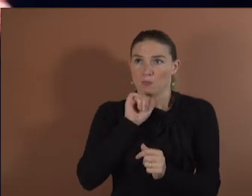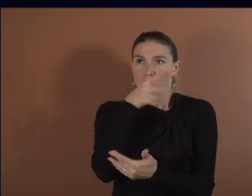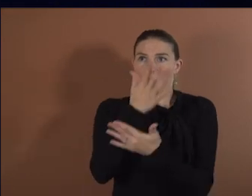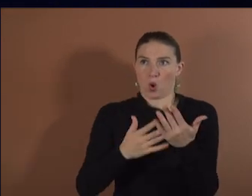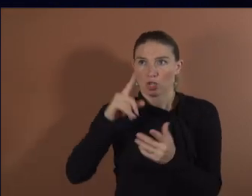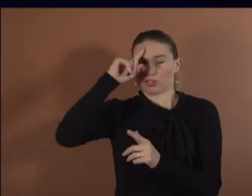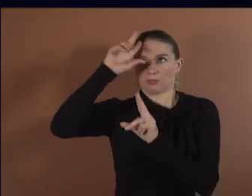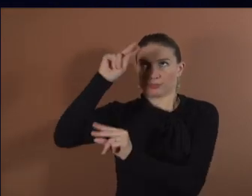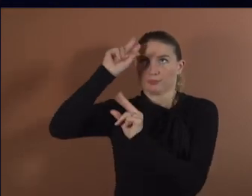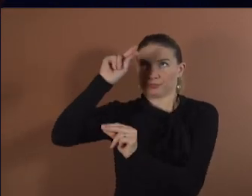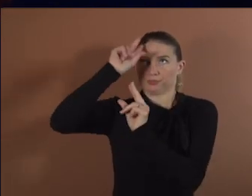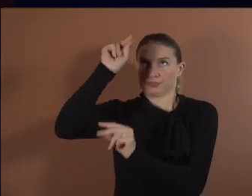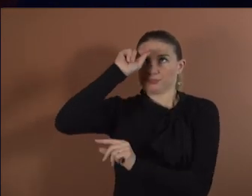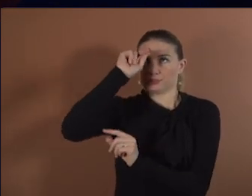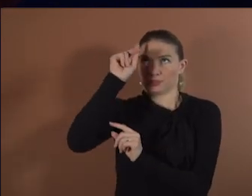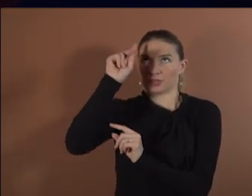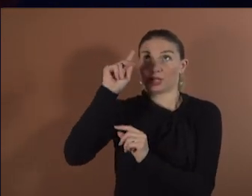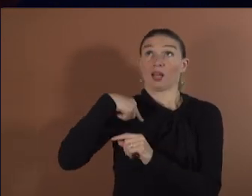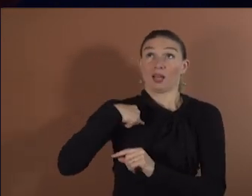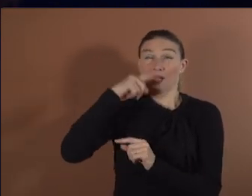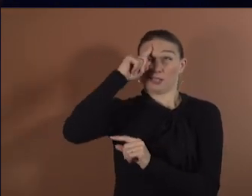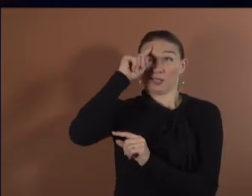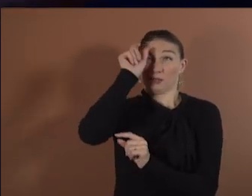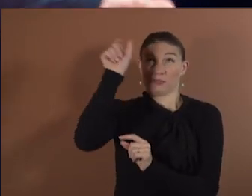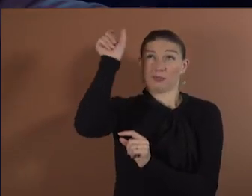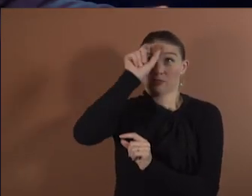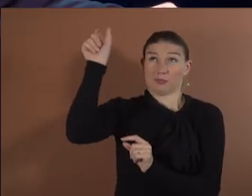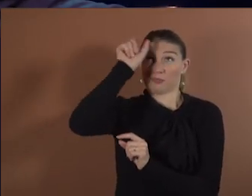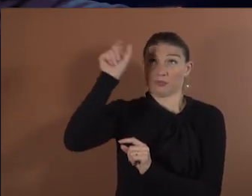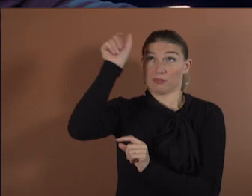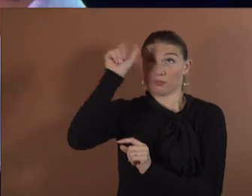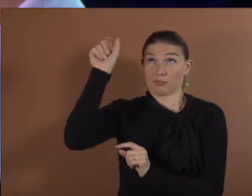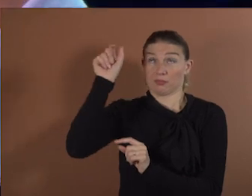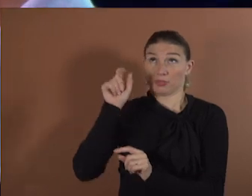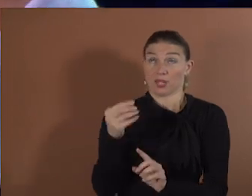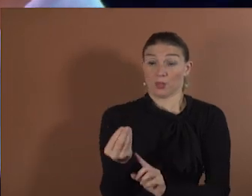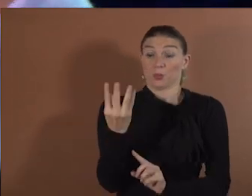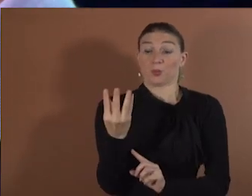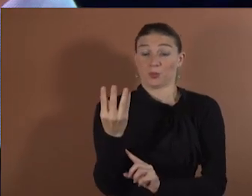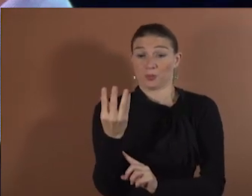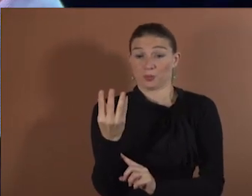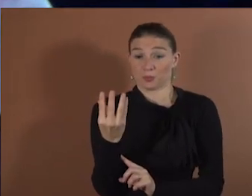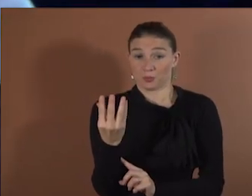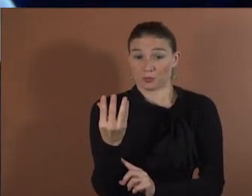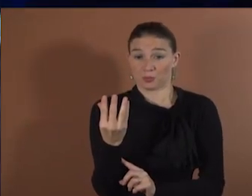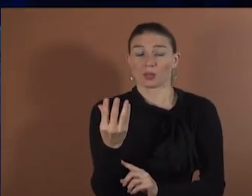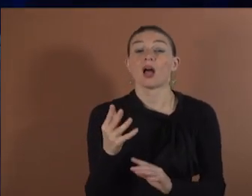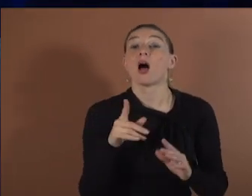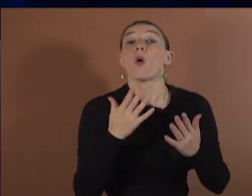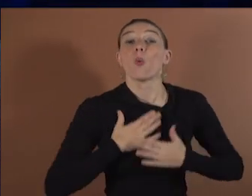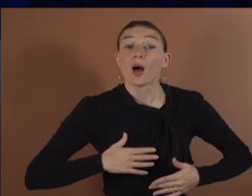do not see them active, or another region from another task, she wants to say no. So we have a basic means of communication.